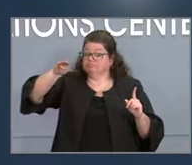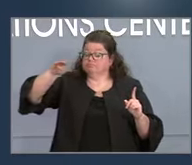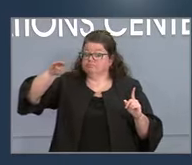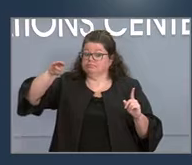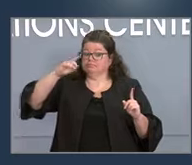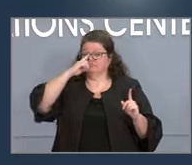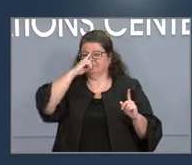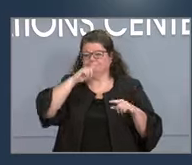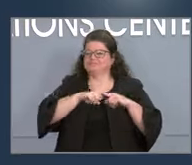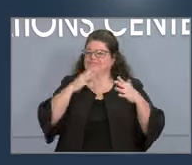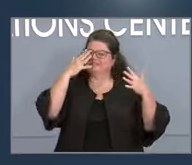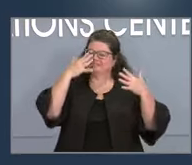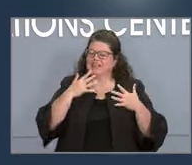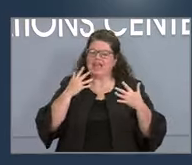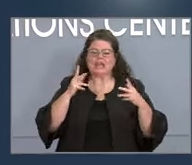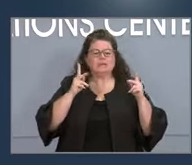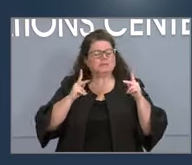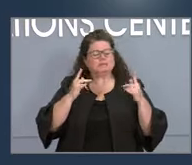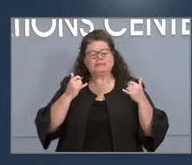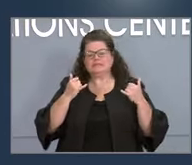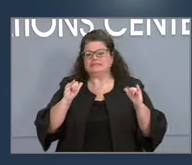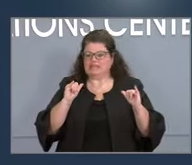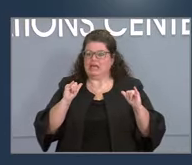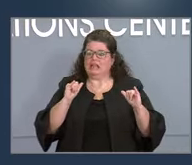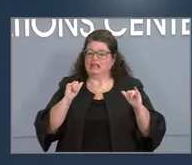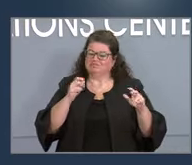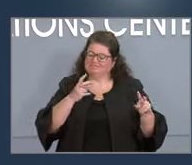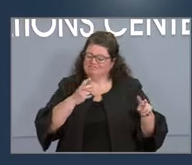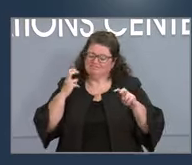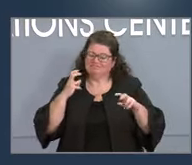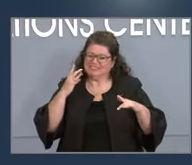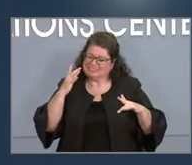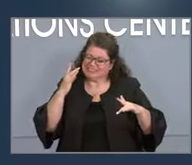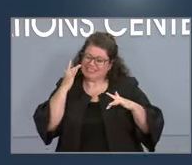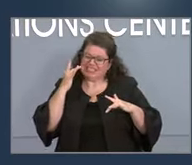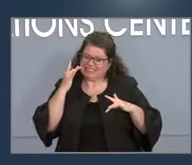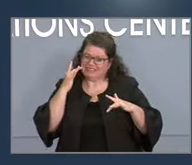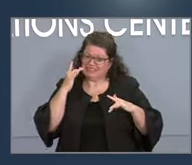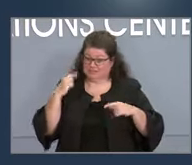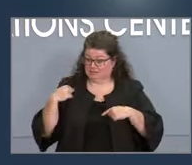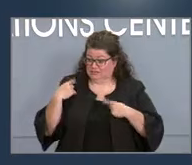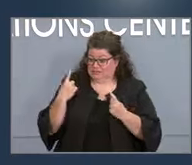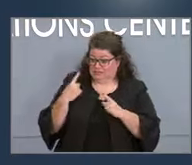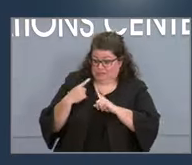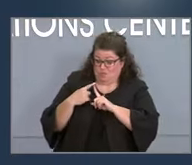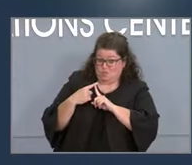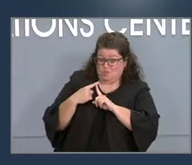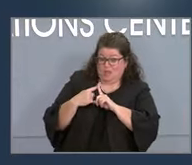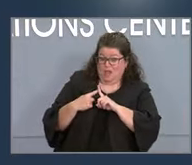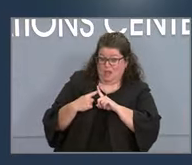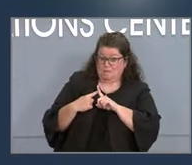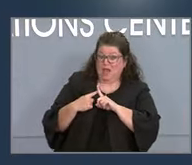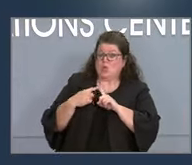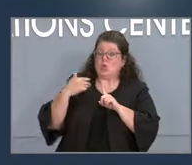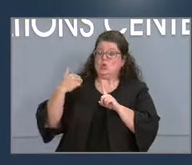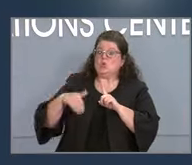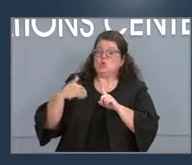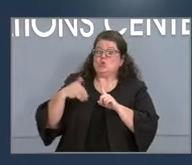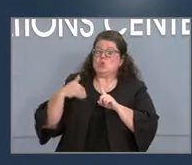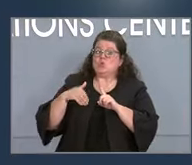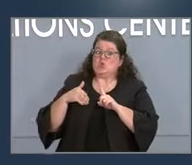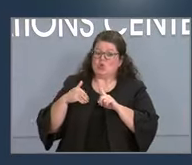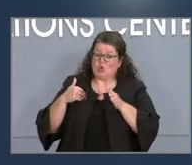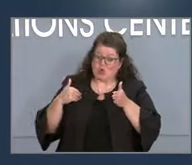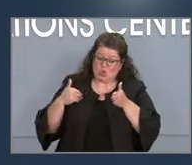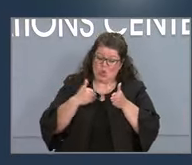people are still getting very sick for close to a month. Now we have been near or above